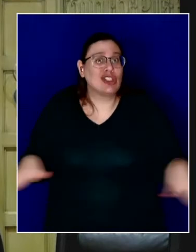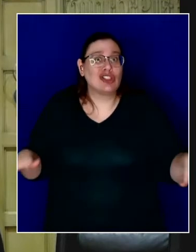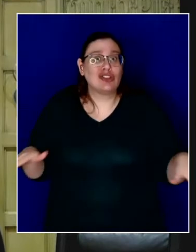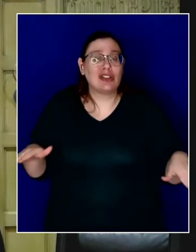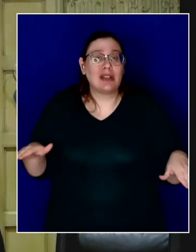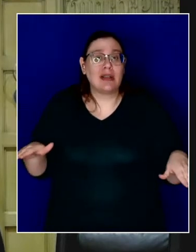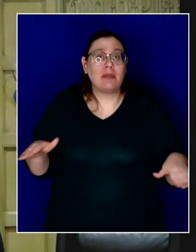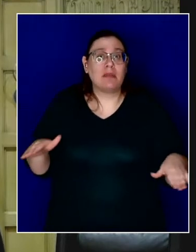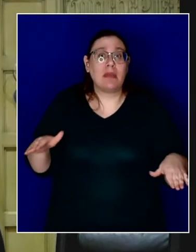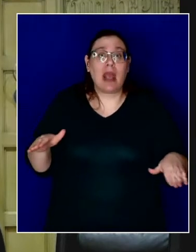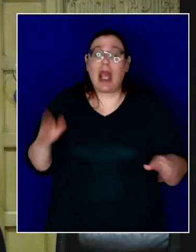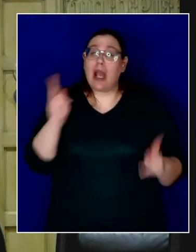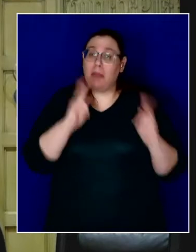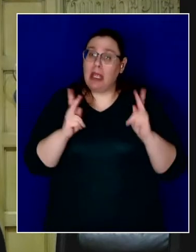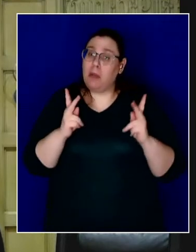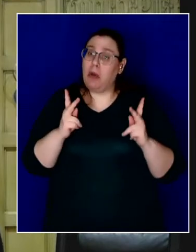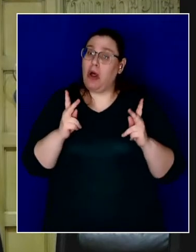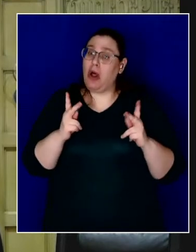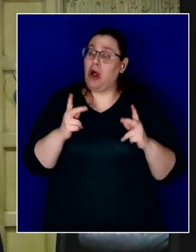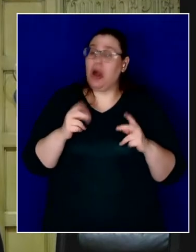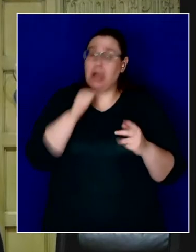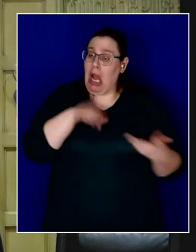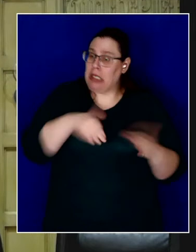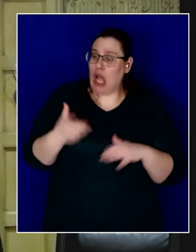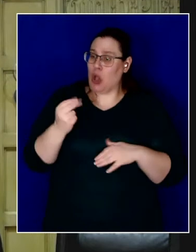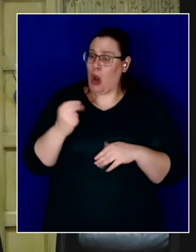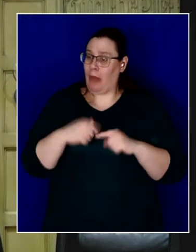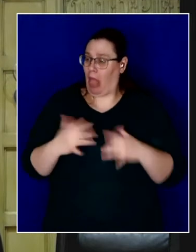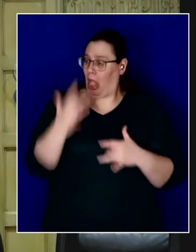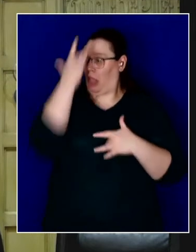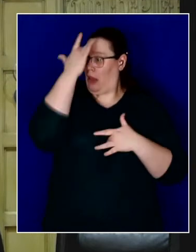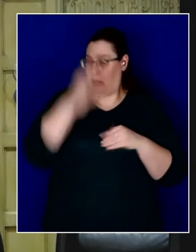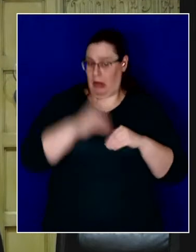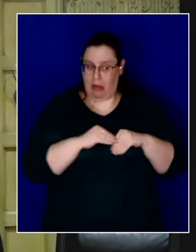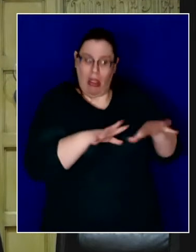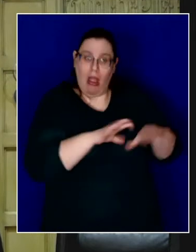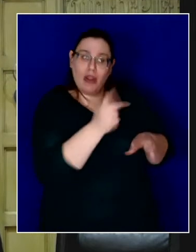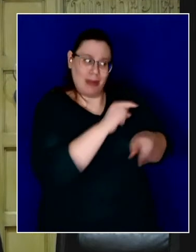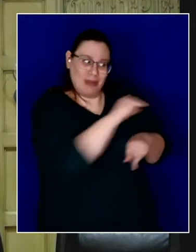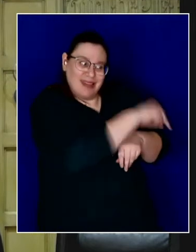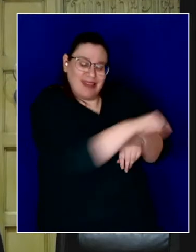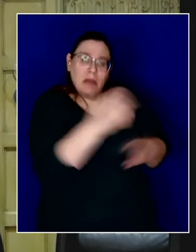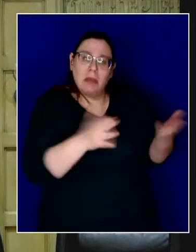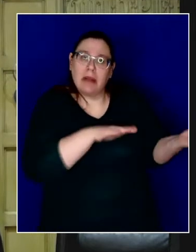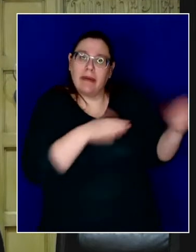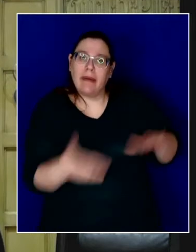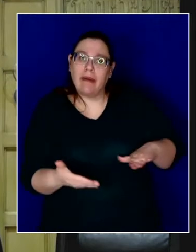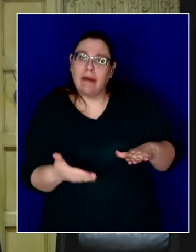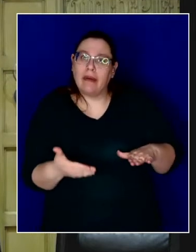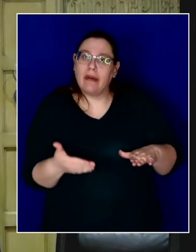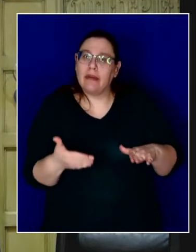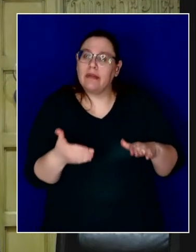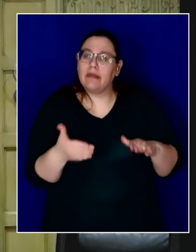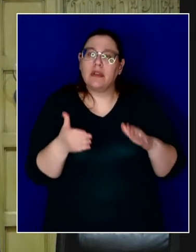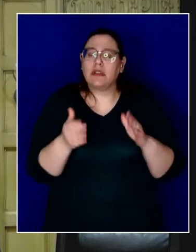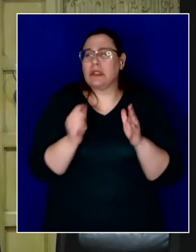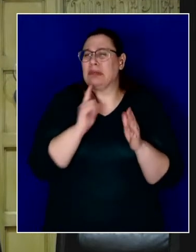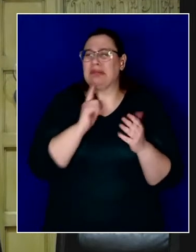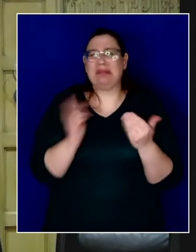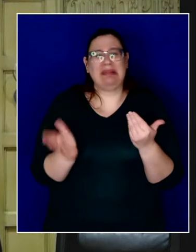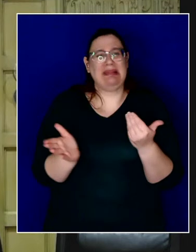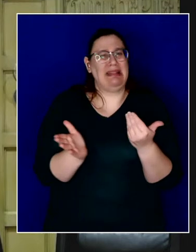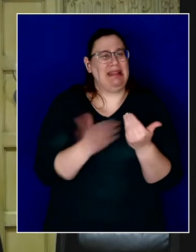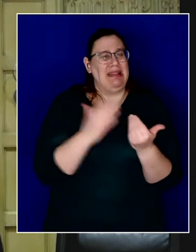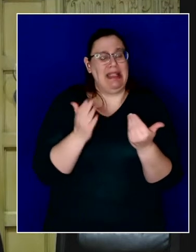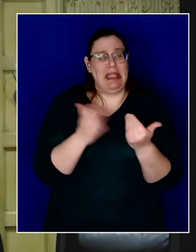taken from us will spread to others, and those people will be taken from us. So it's all it takes to set off a dangerous and often